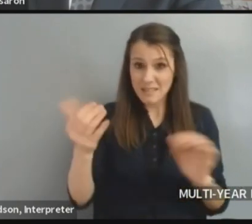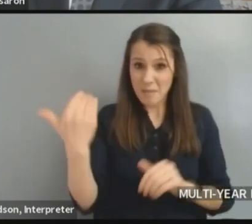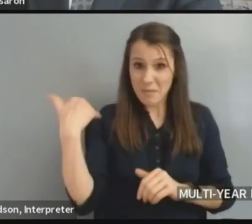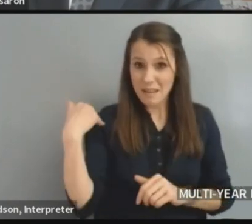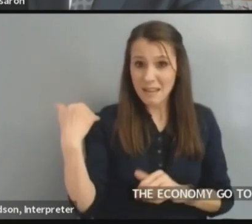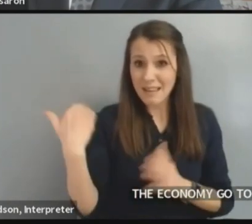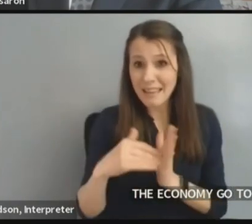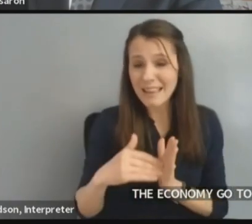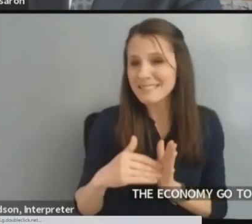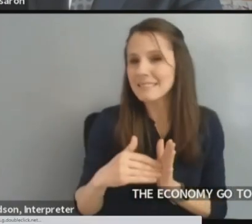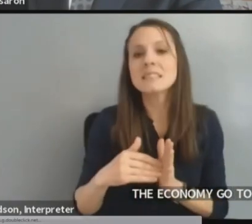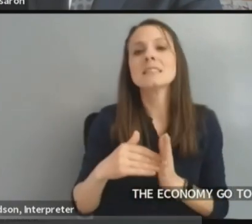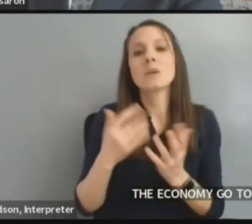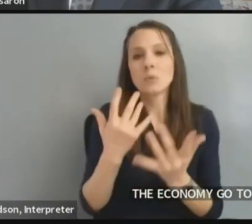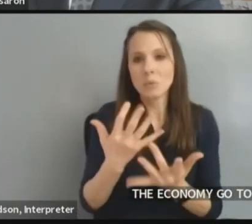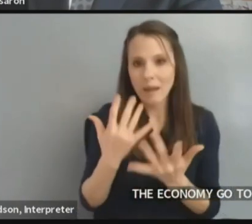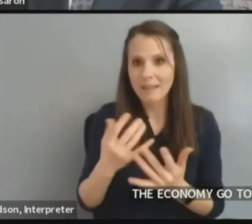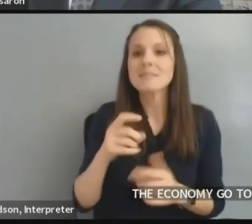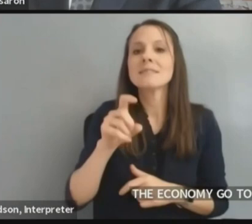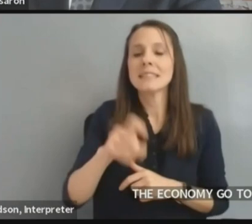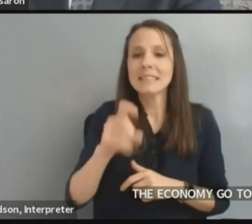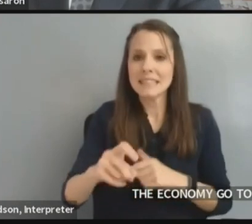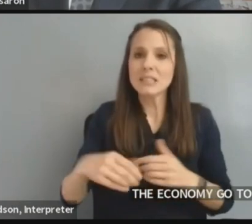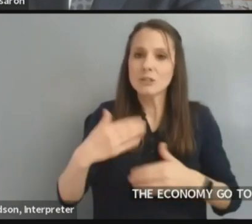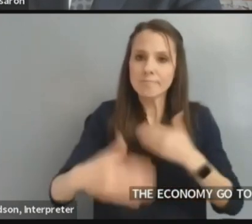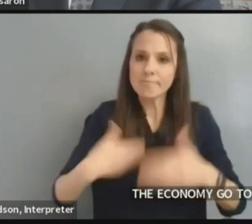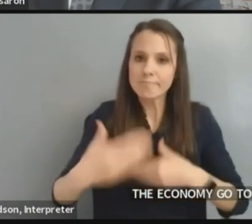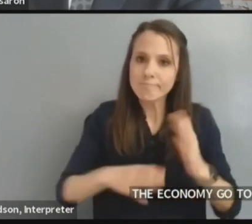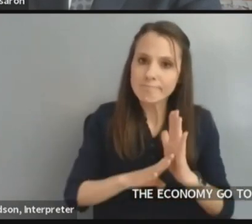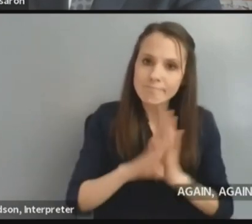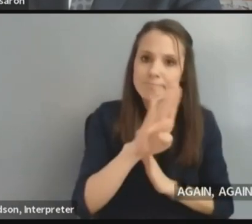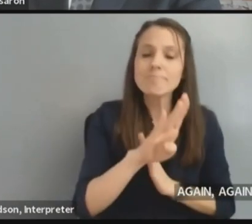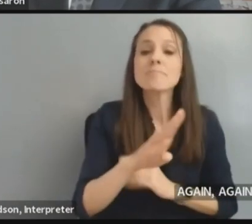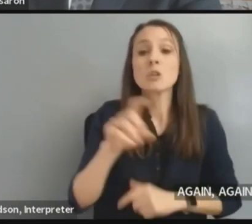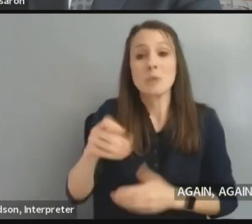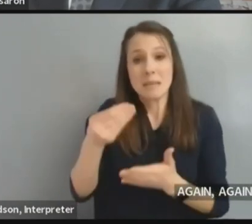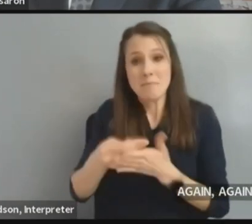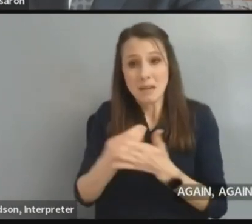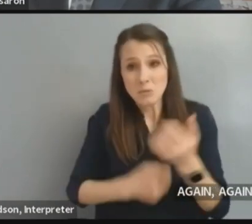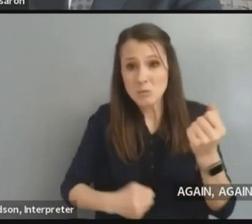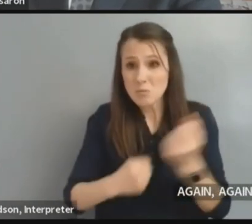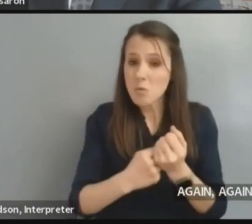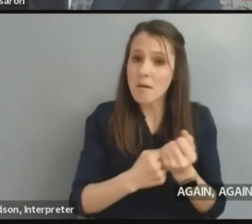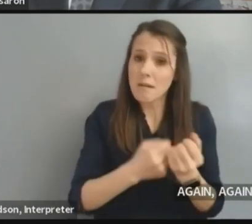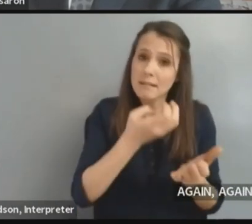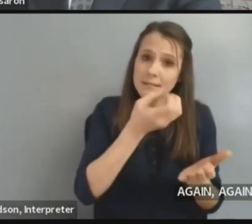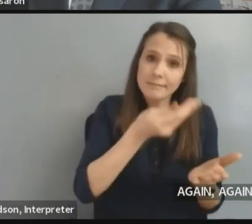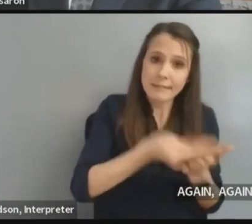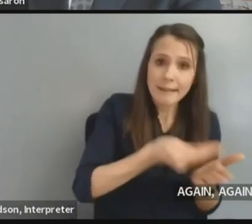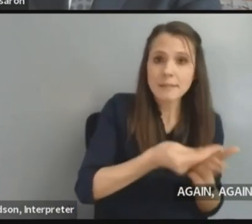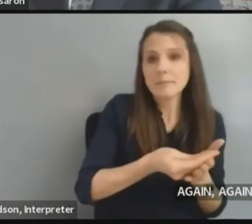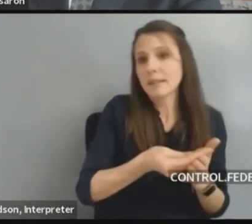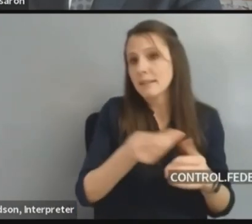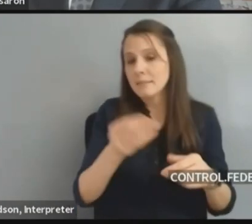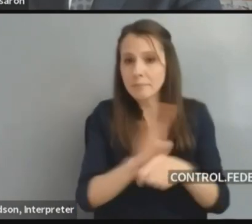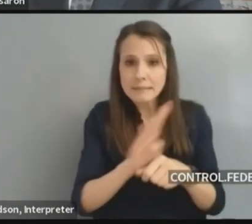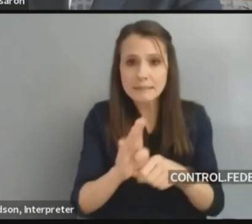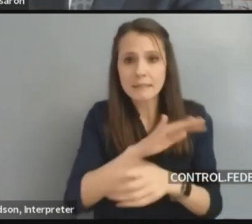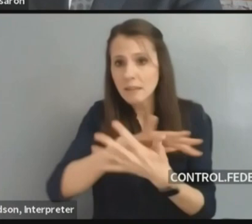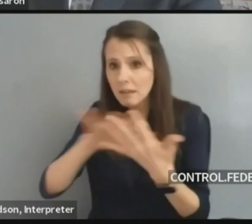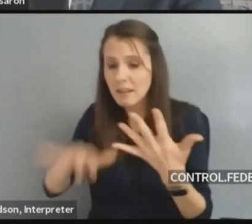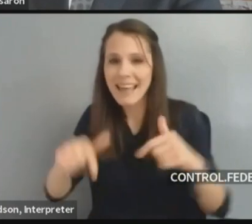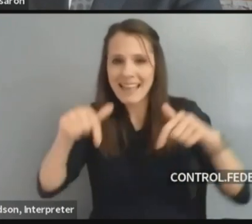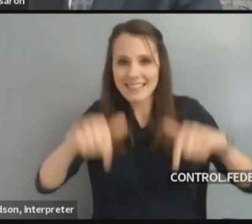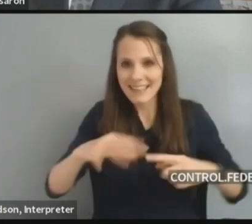Federal aid will continue to be critically important to supporting our state's economy and revenues, and so will the Michigan COVID recovery plan.